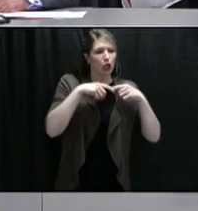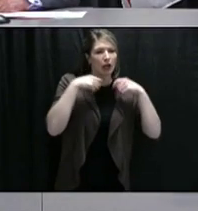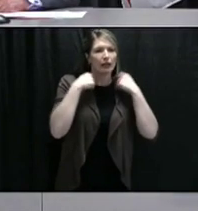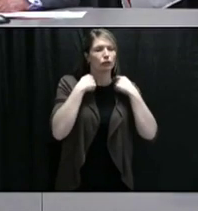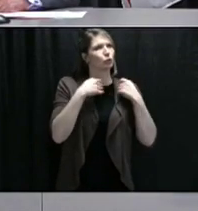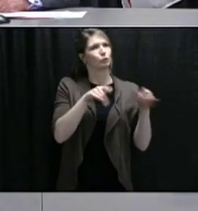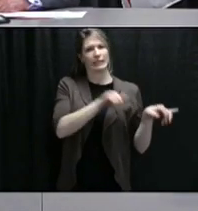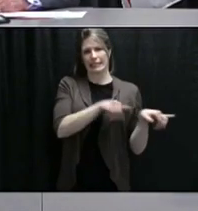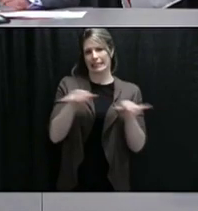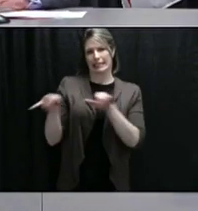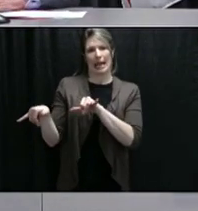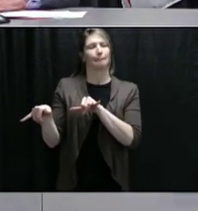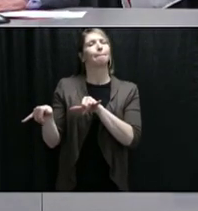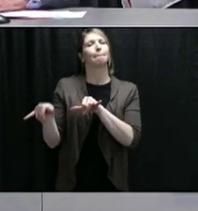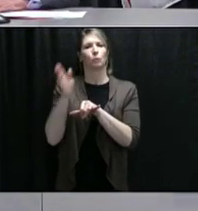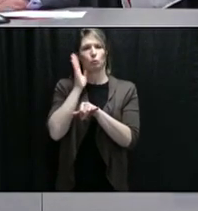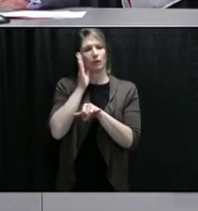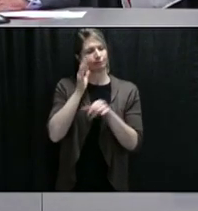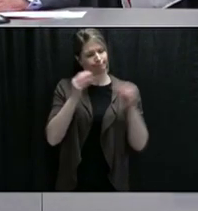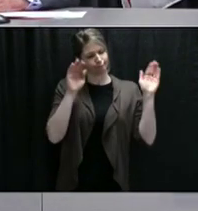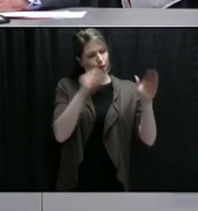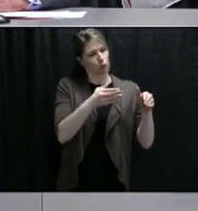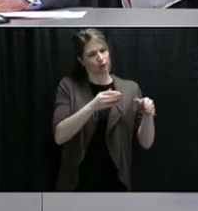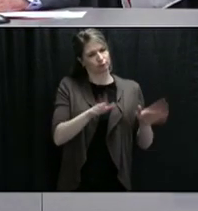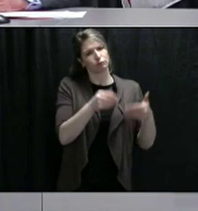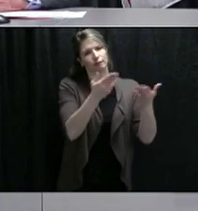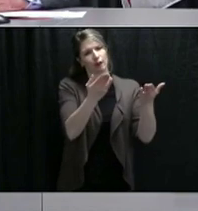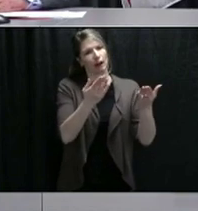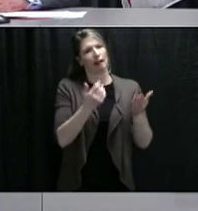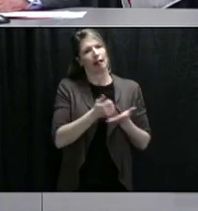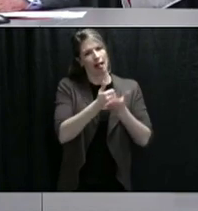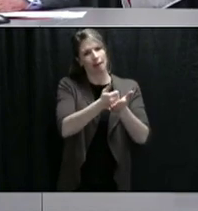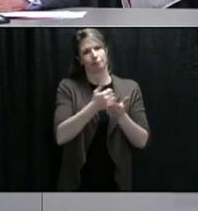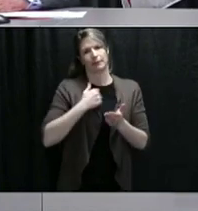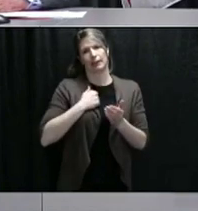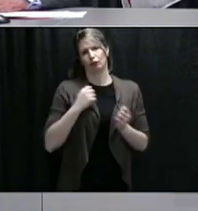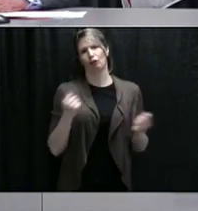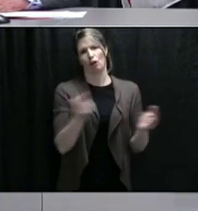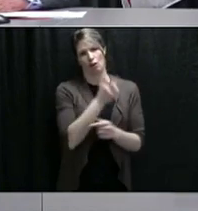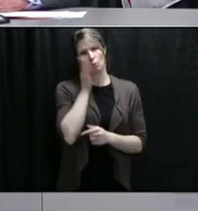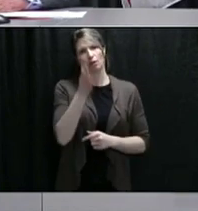Our next question is from Holly McKenzie-Souter of the Canadian Press. Please go ahead.